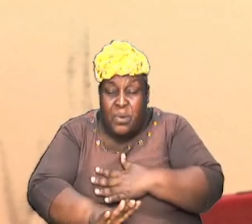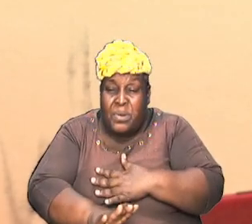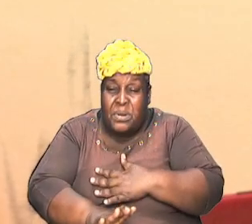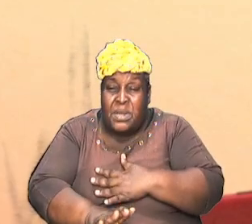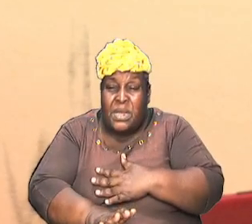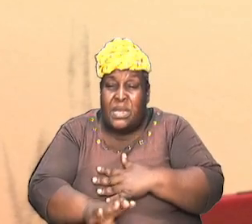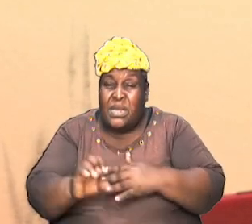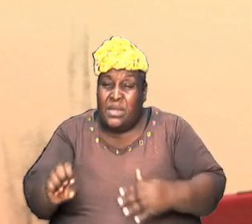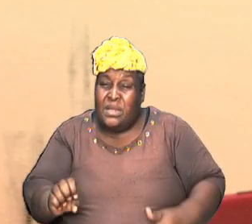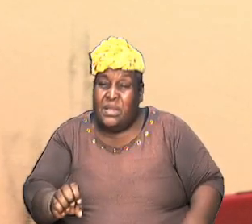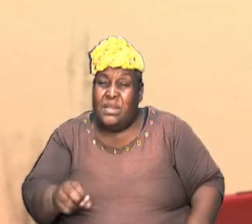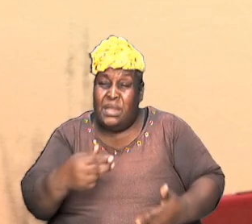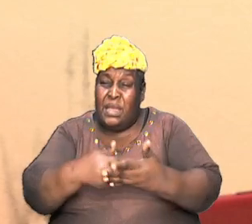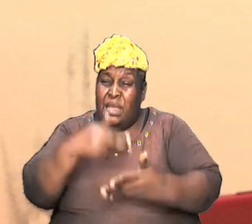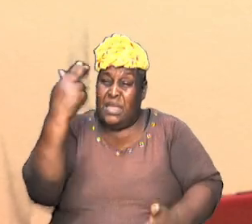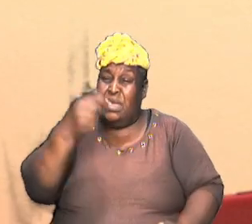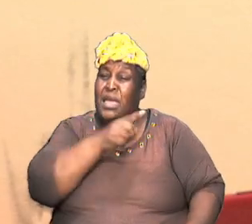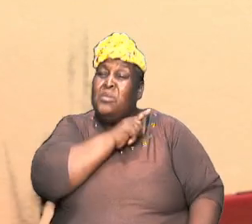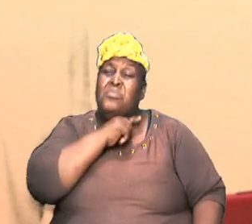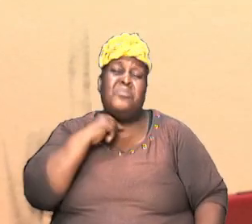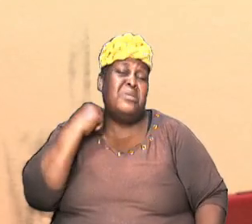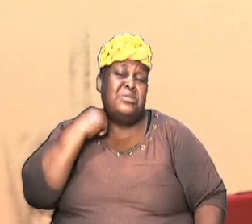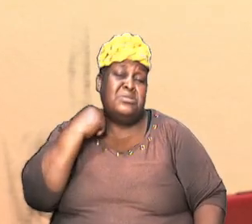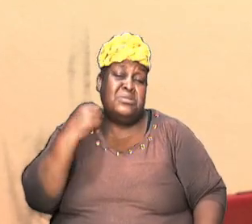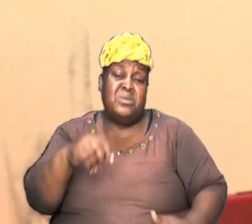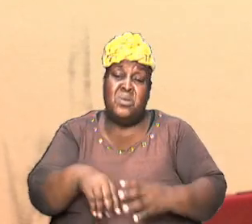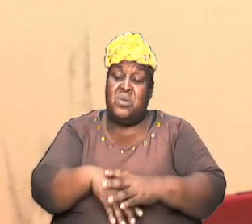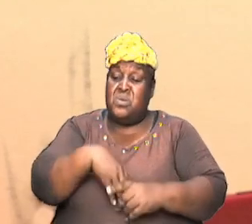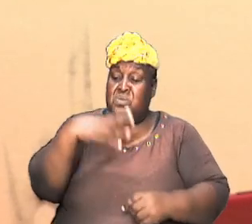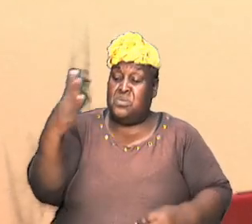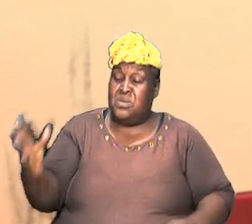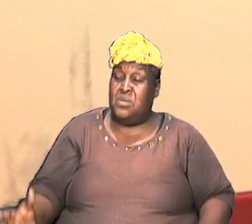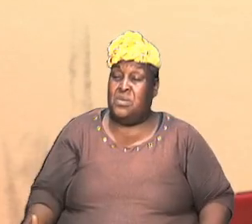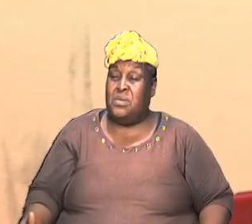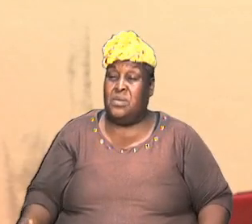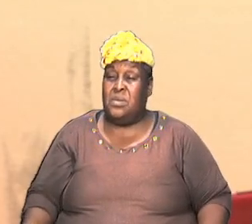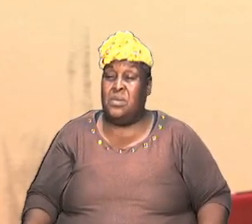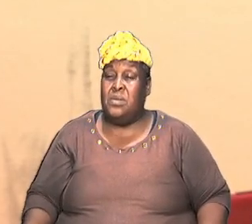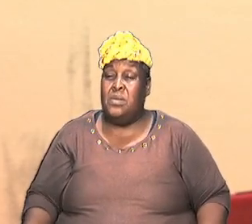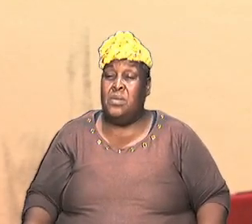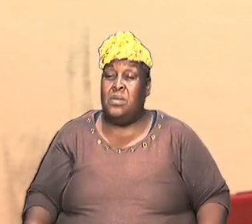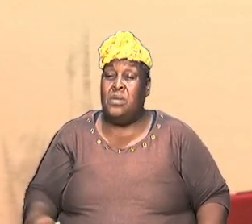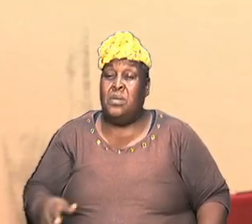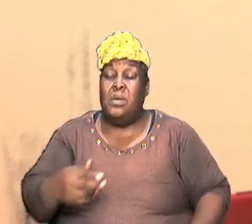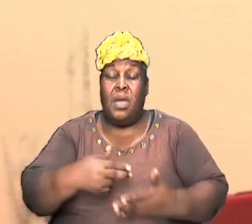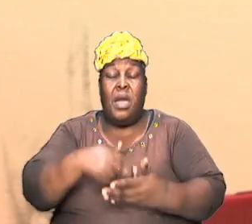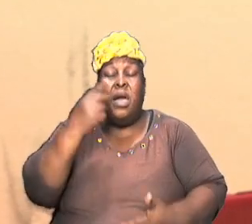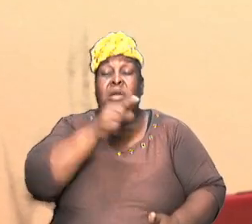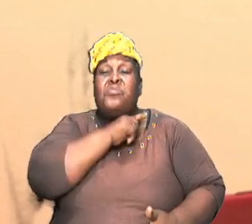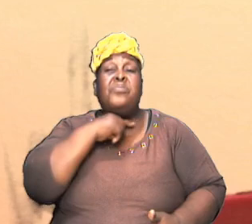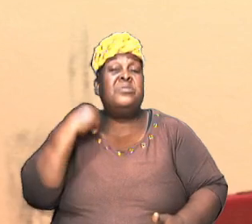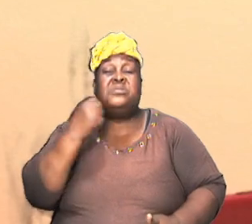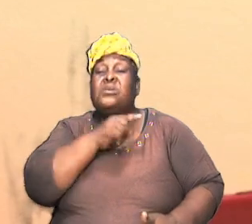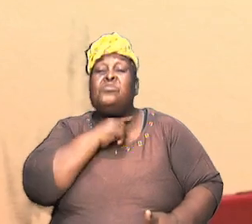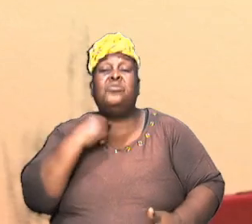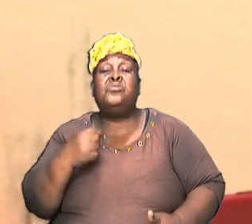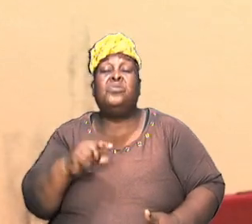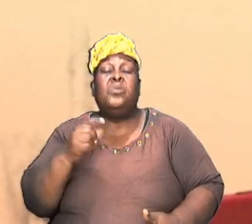outside of this high priests and priests only came in the book of Exodus